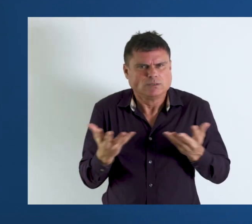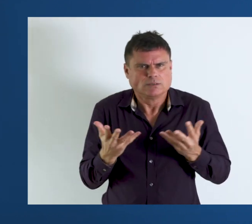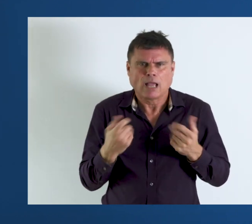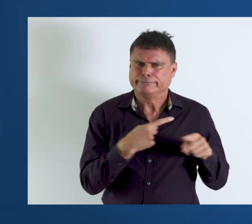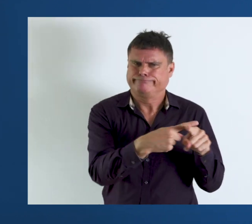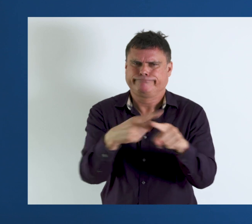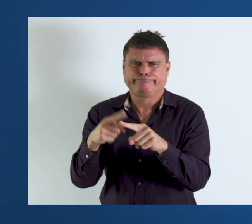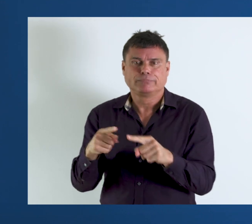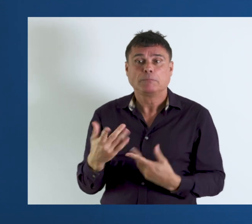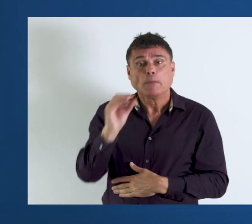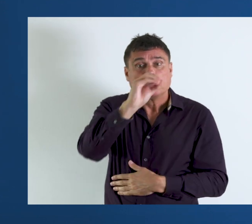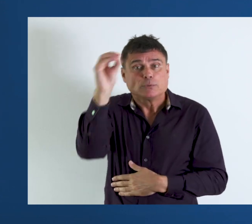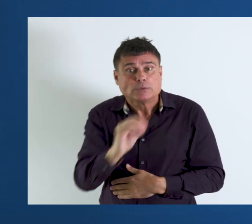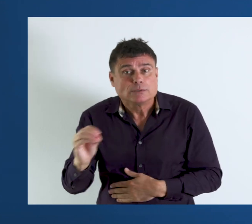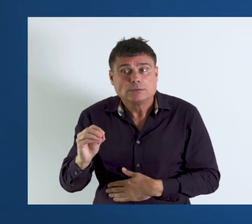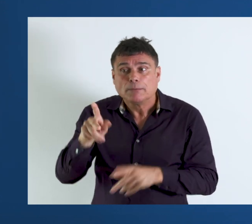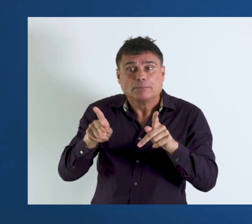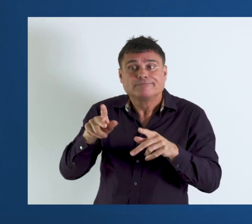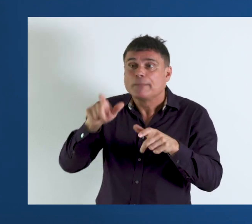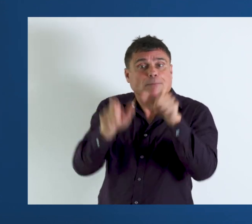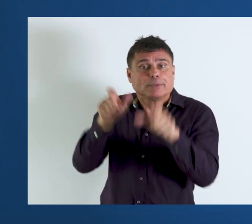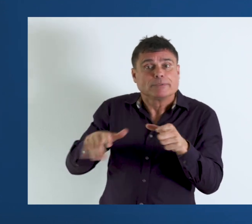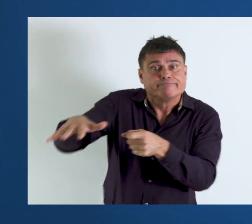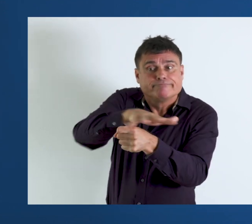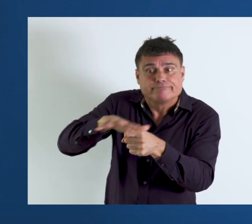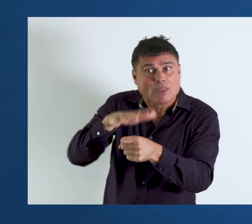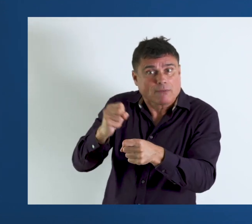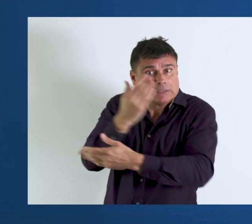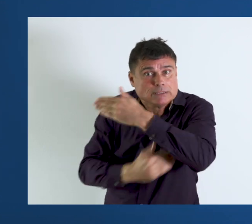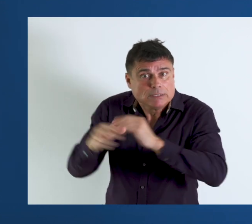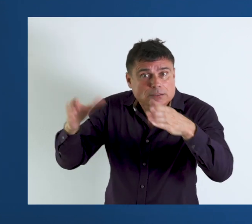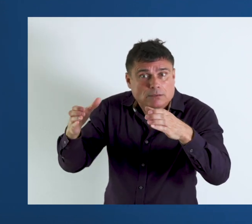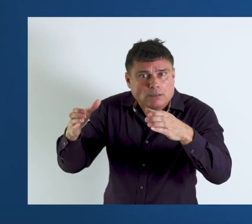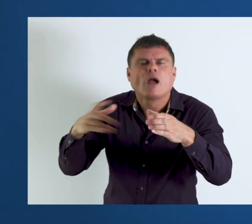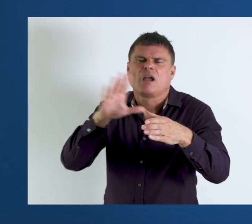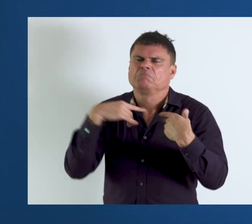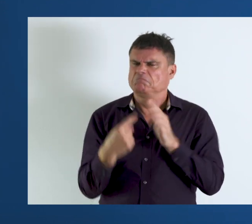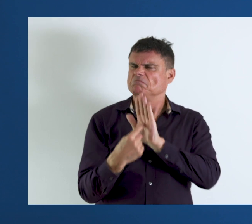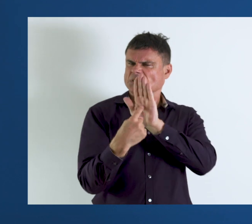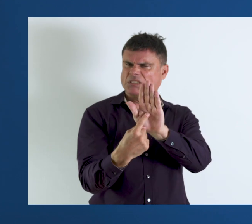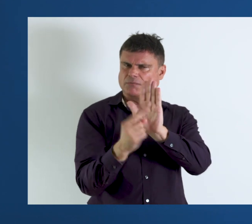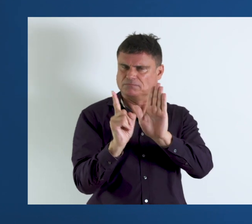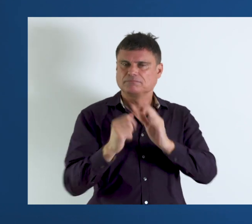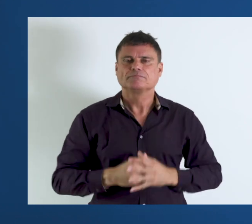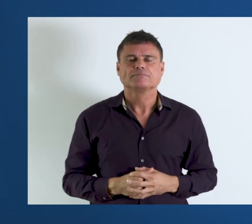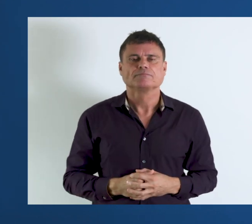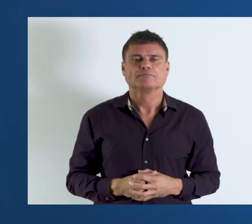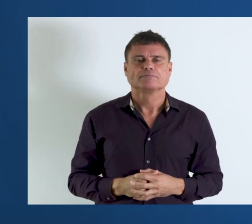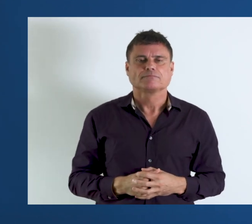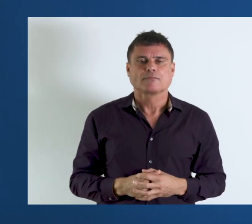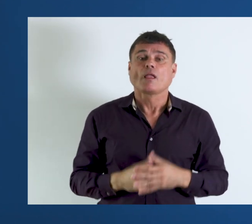numbers related to the percentage of the population with a disability. And I would like to provide a specific example.